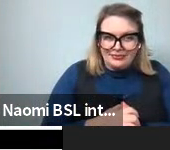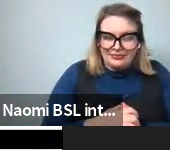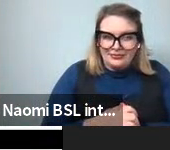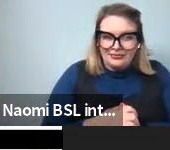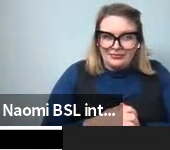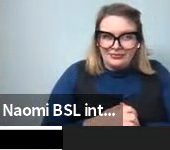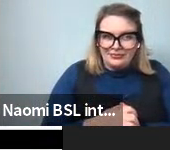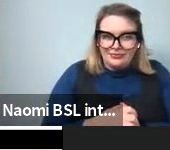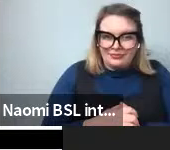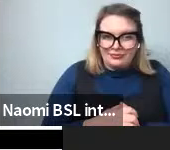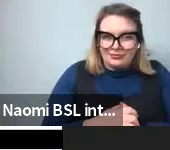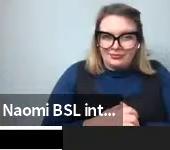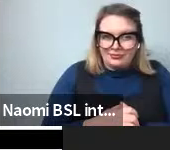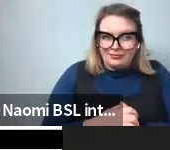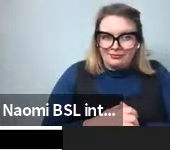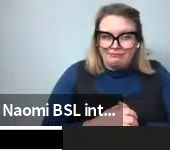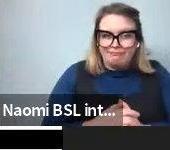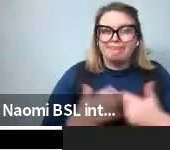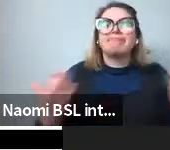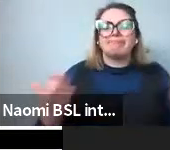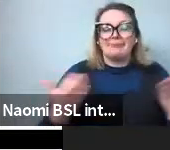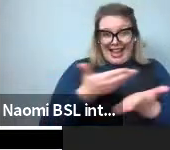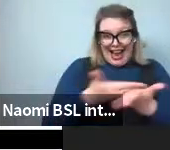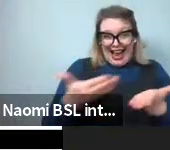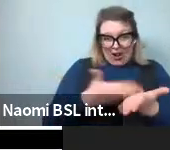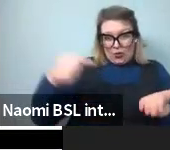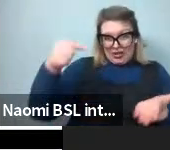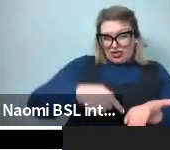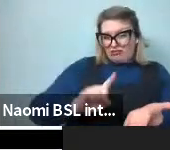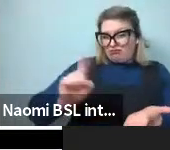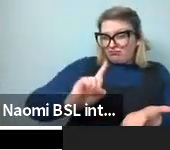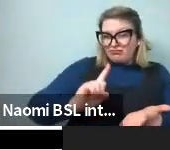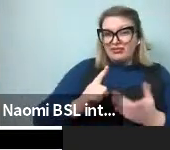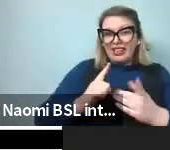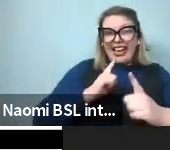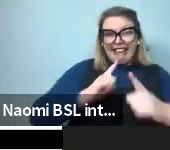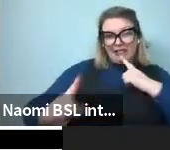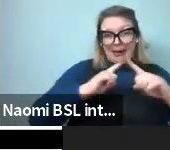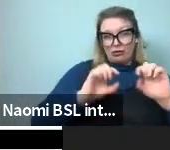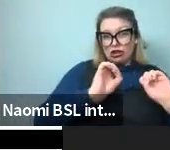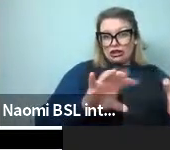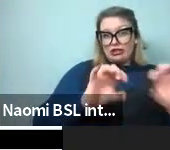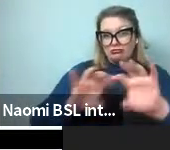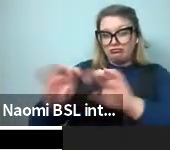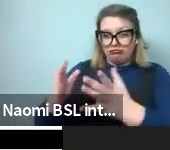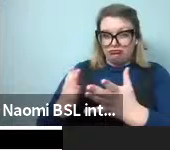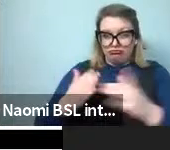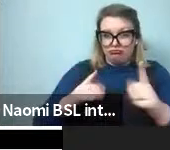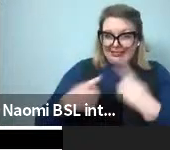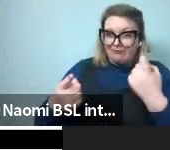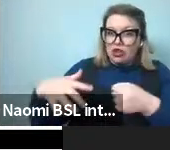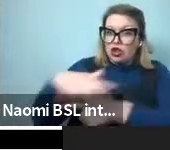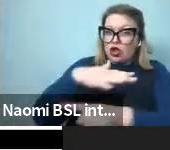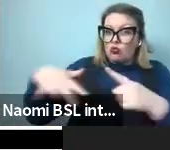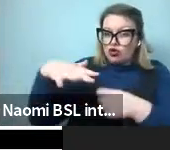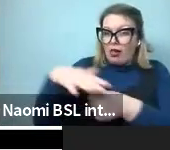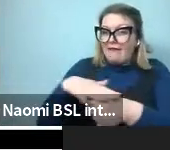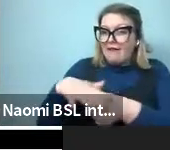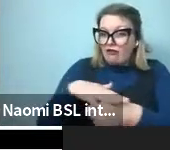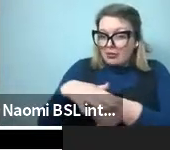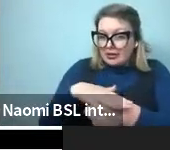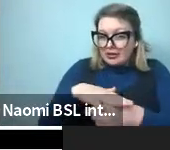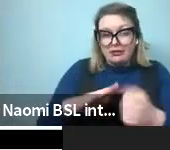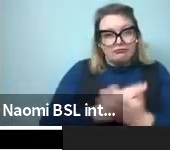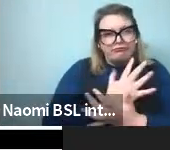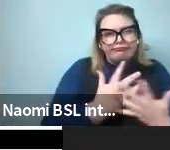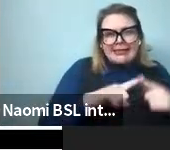Because language is used for transferring information in social environments, many recent theories have sought to quantitatively test